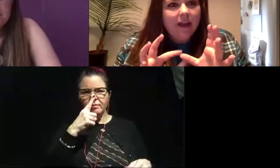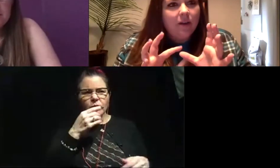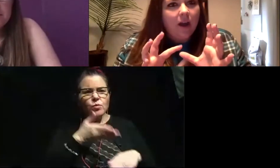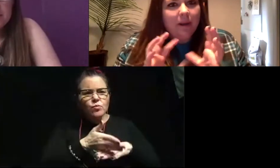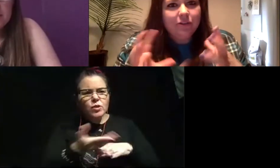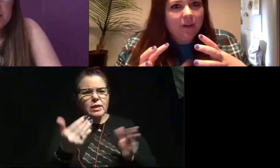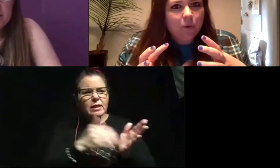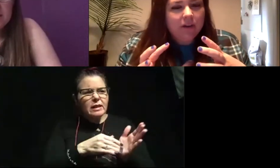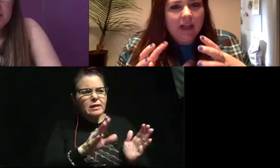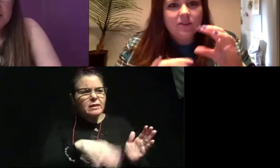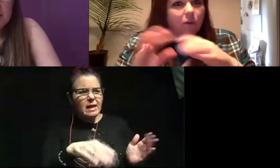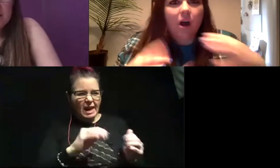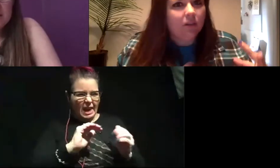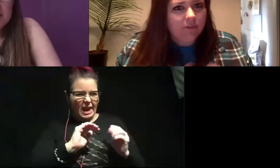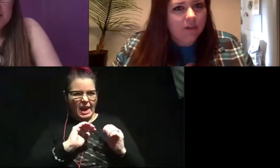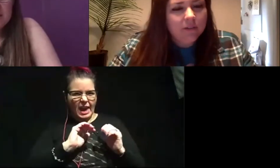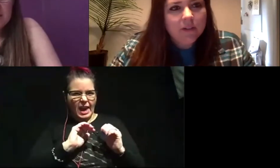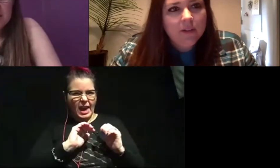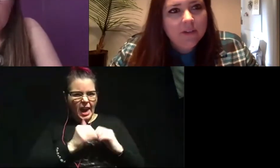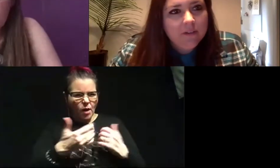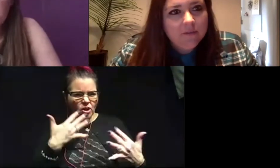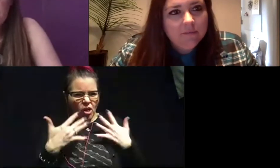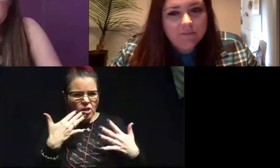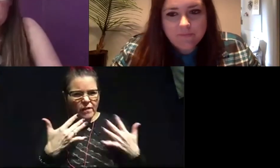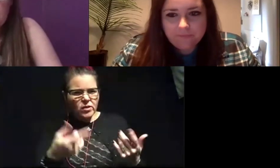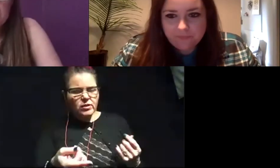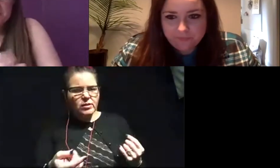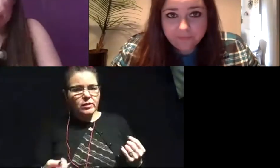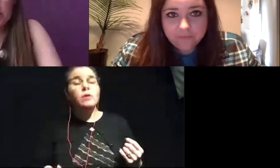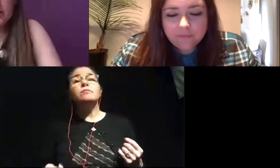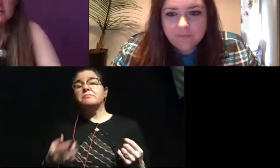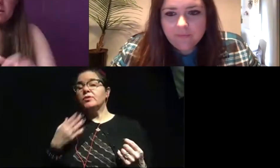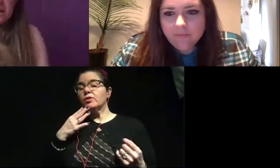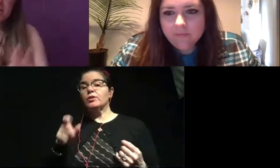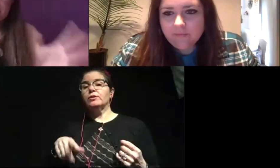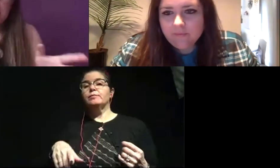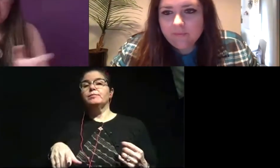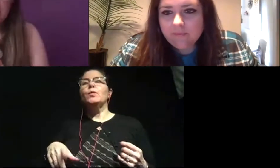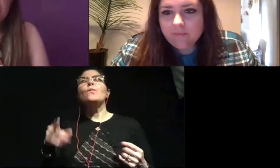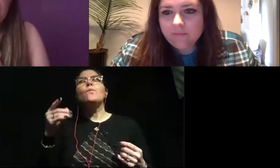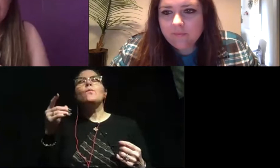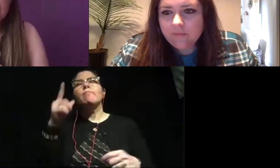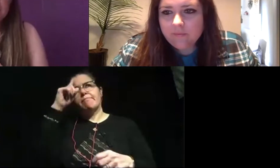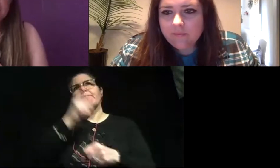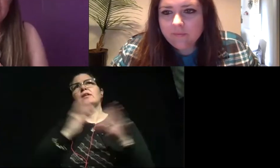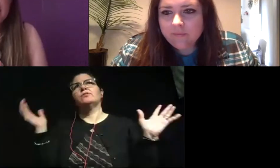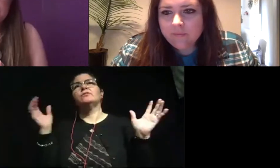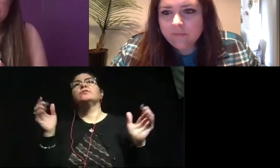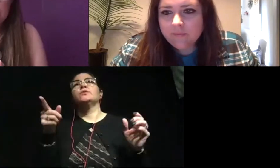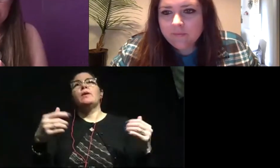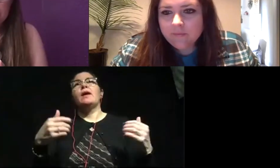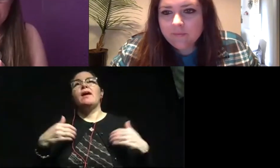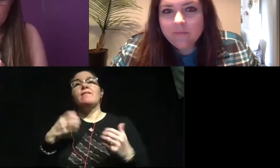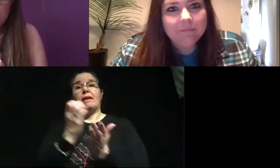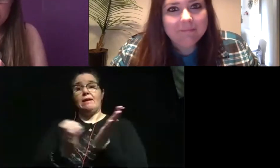did that, uh, petrified wood get so colorful? Oh, that's a great question. Okay. So imagine with me that you have a cake.